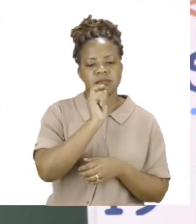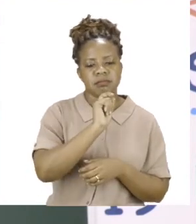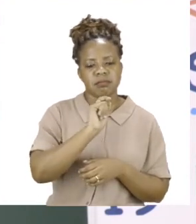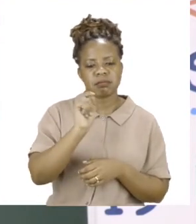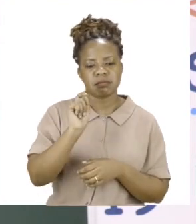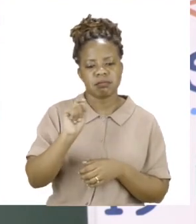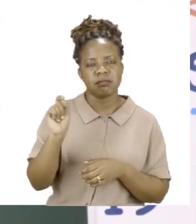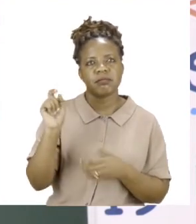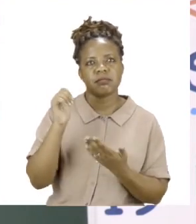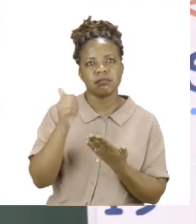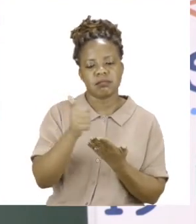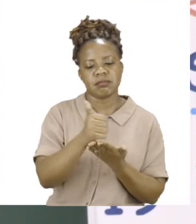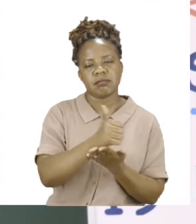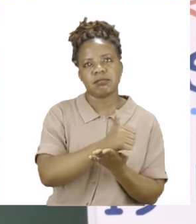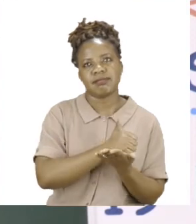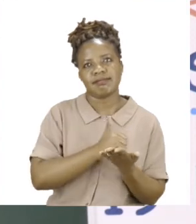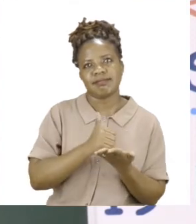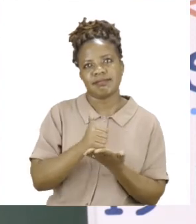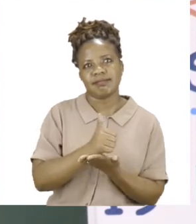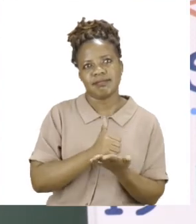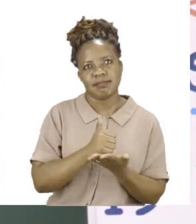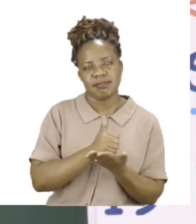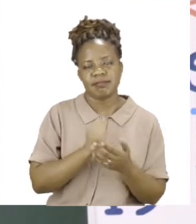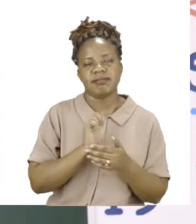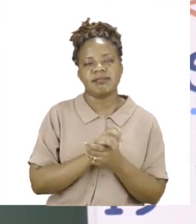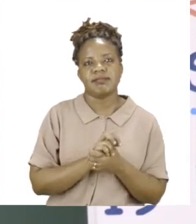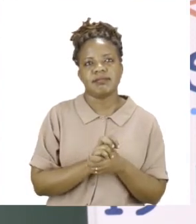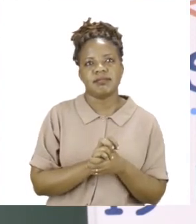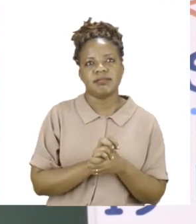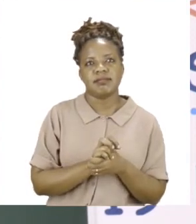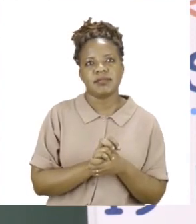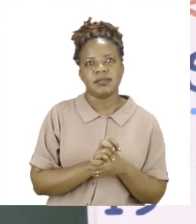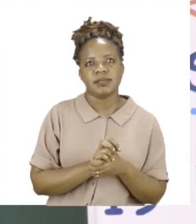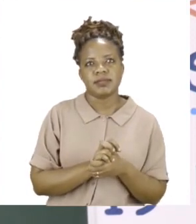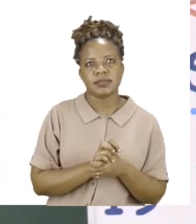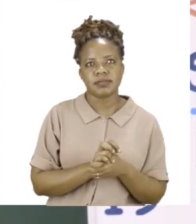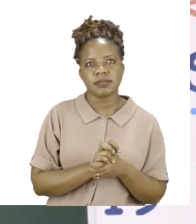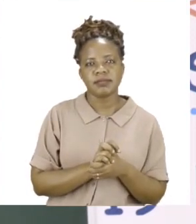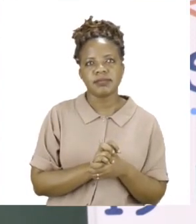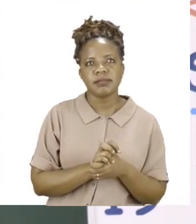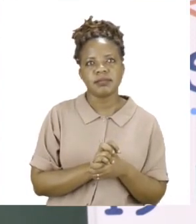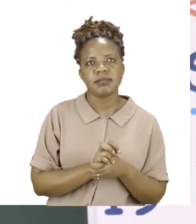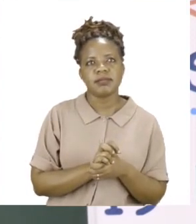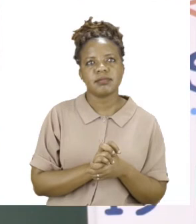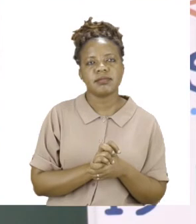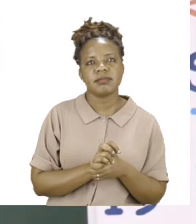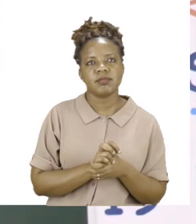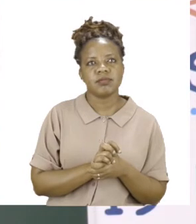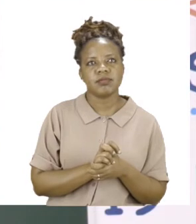is neat when you are writing. And all your letters are the same size.